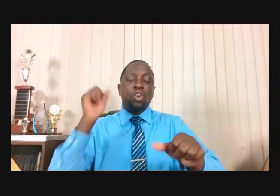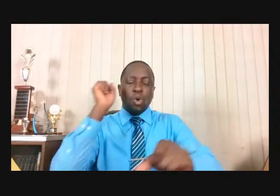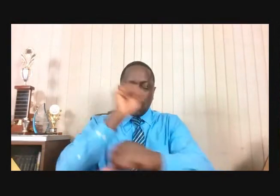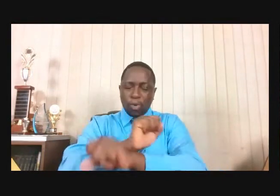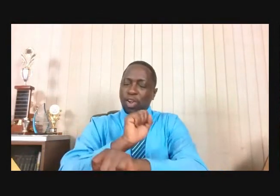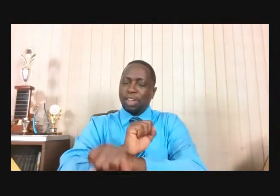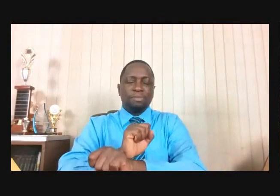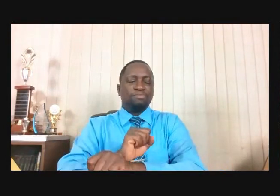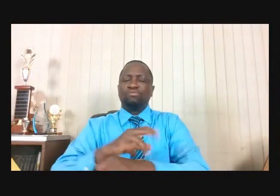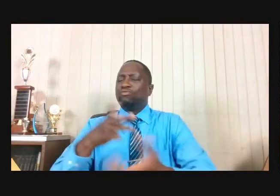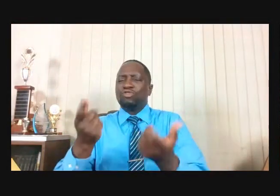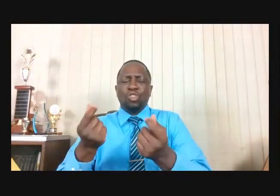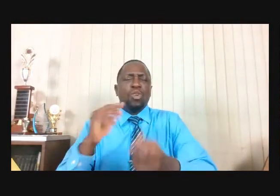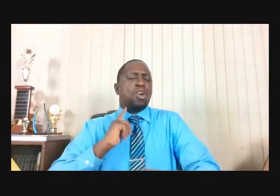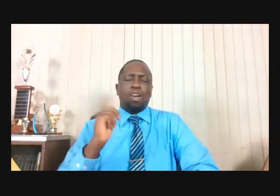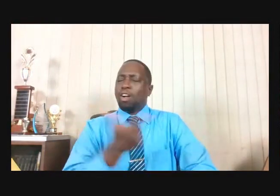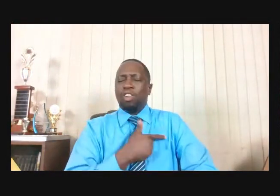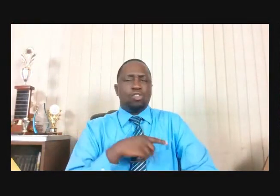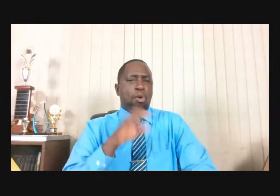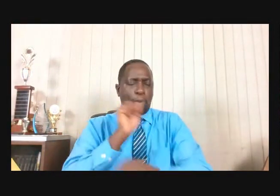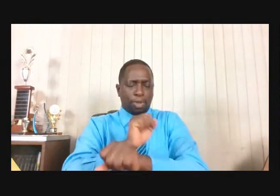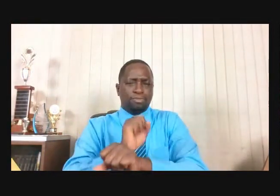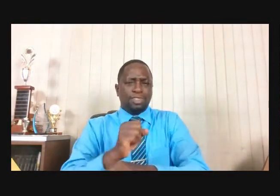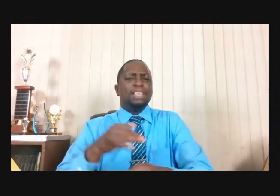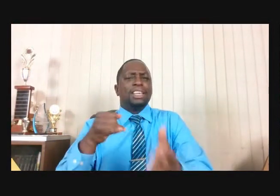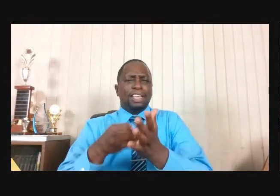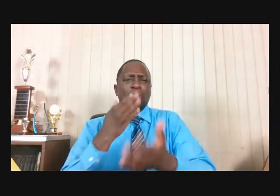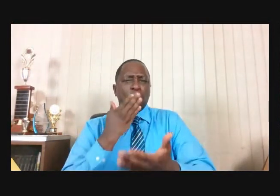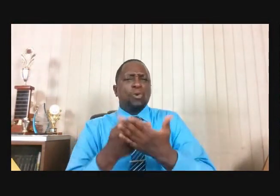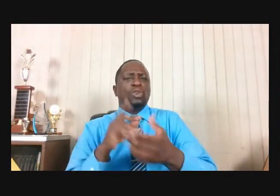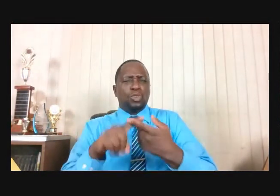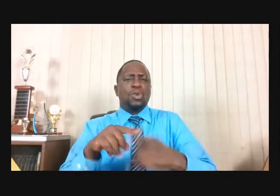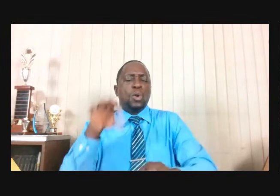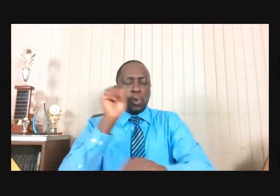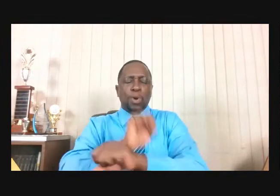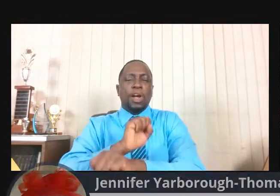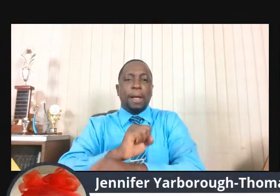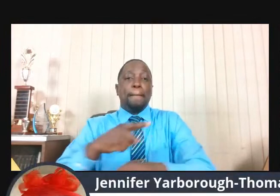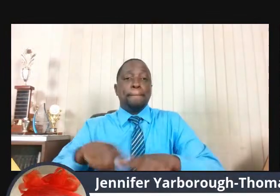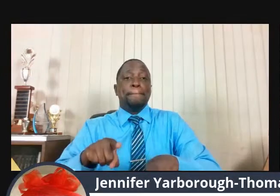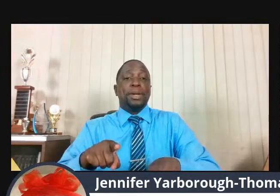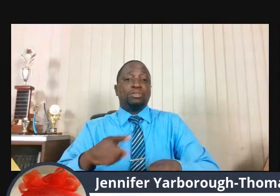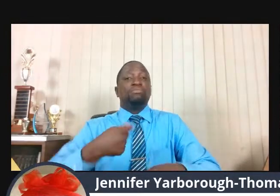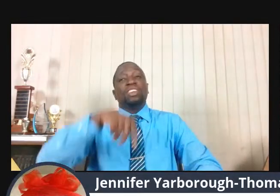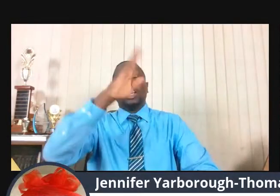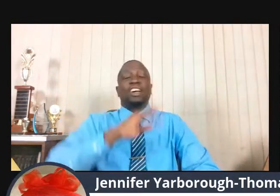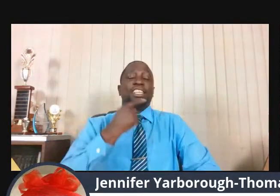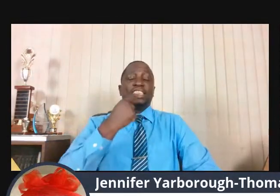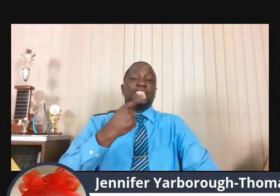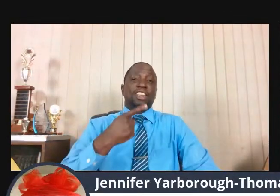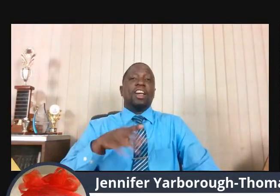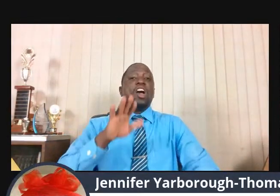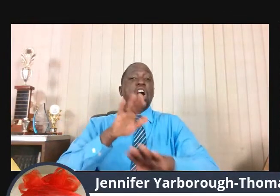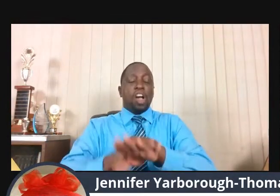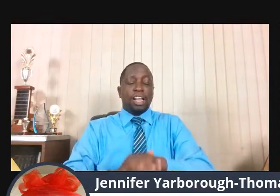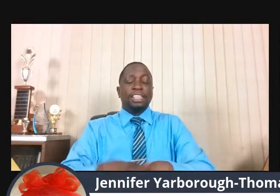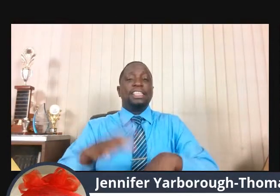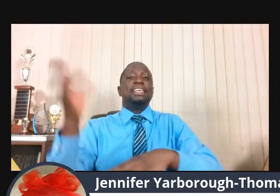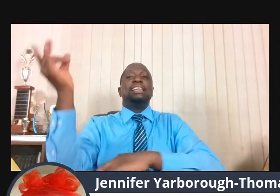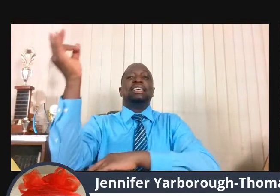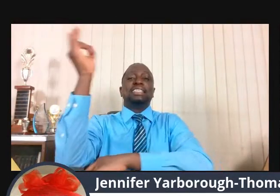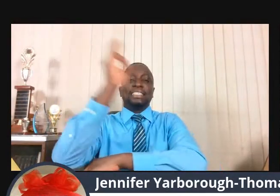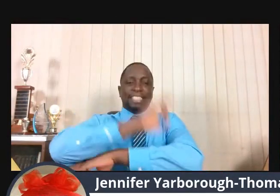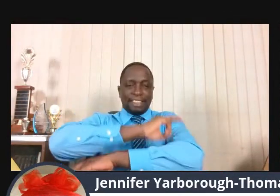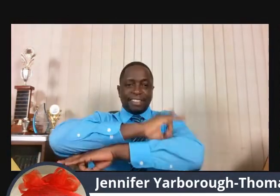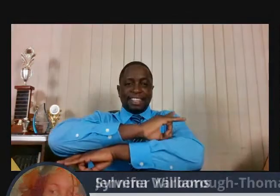It's good to be busy. But God says, on the seventh day, on this seventh day, you must rest,